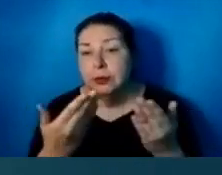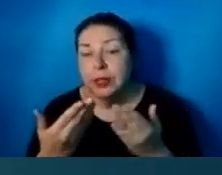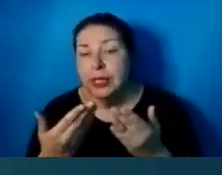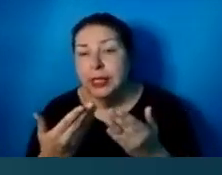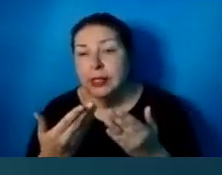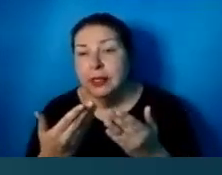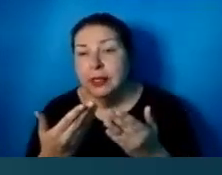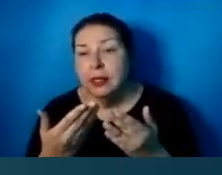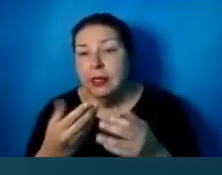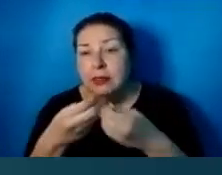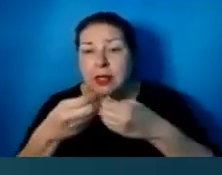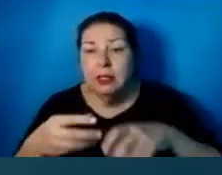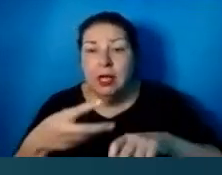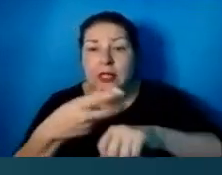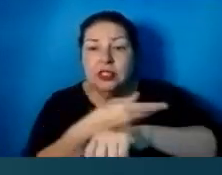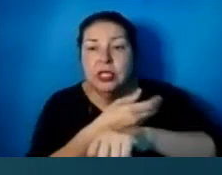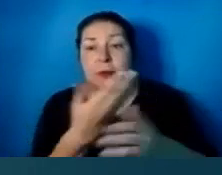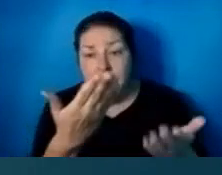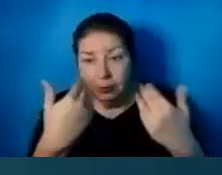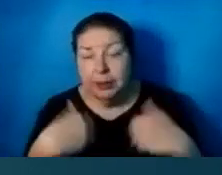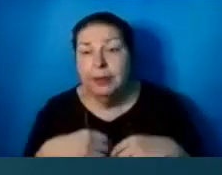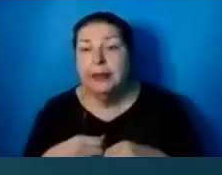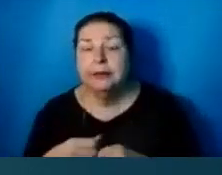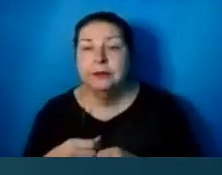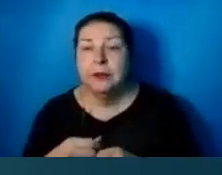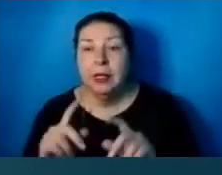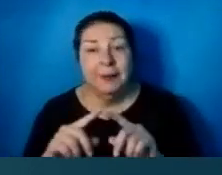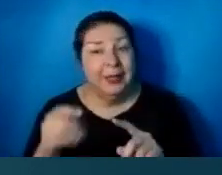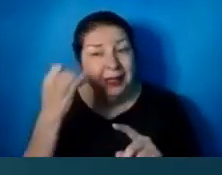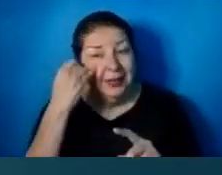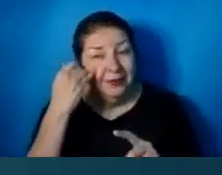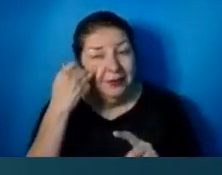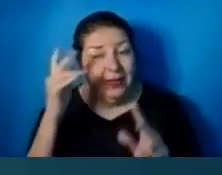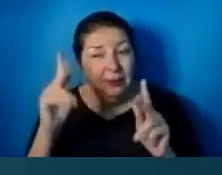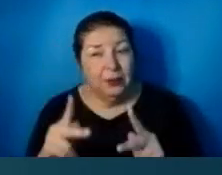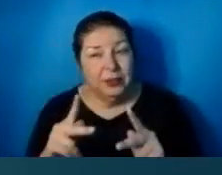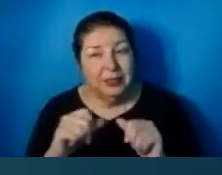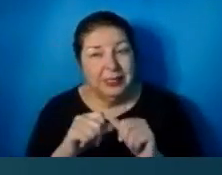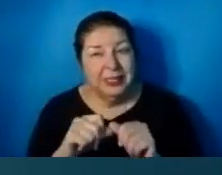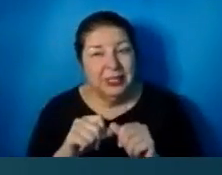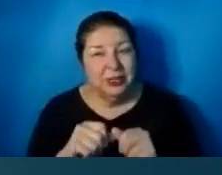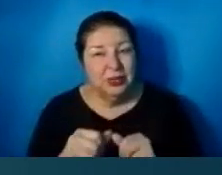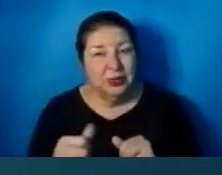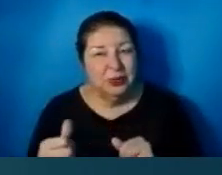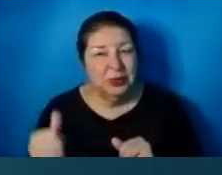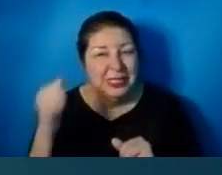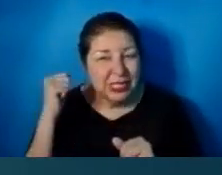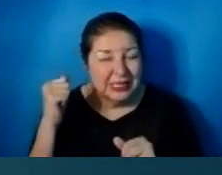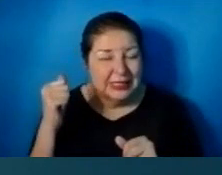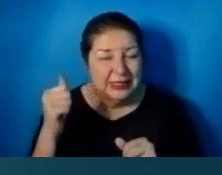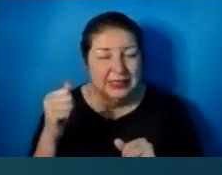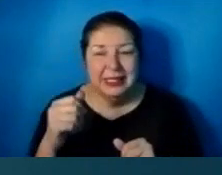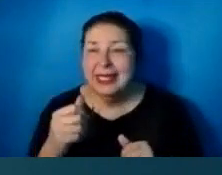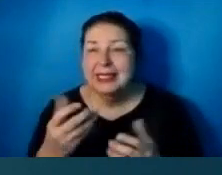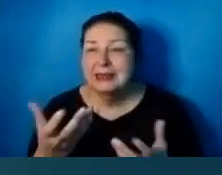back. And if that person still rejects and continues to reject and continues not